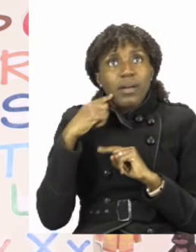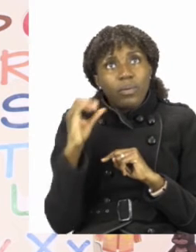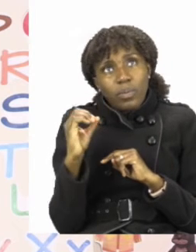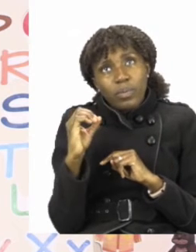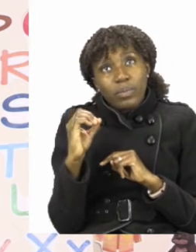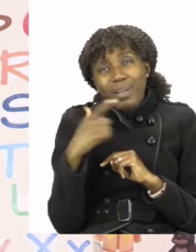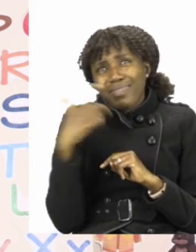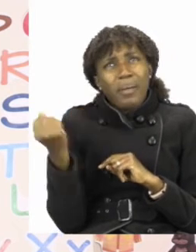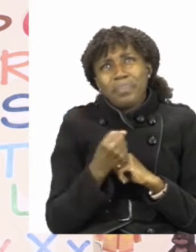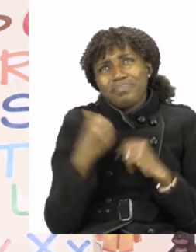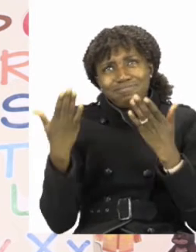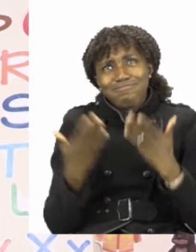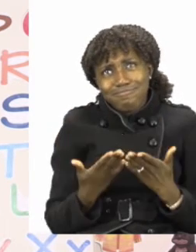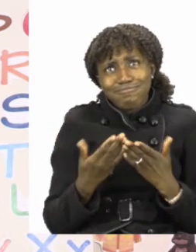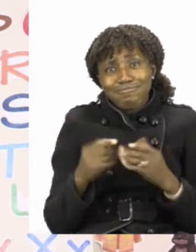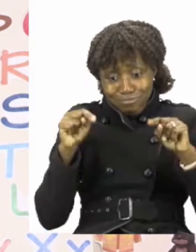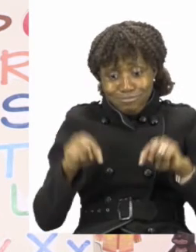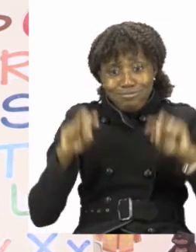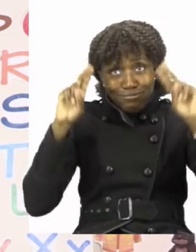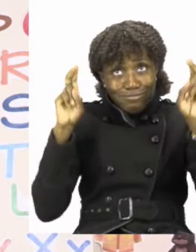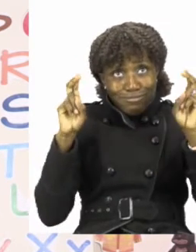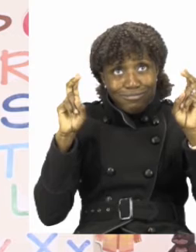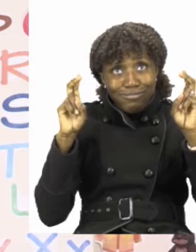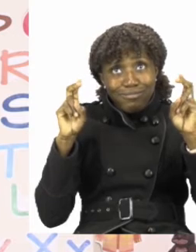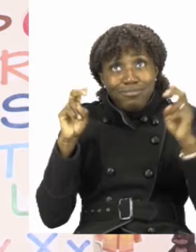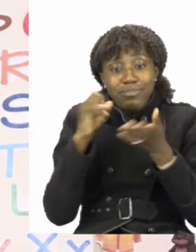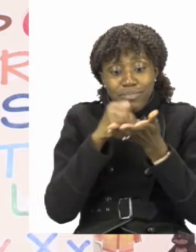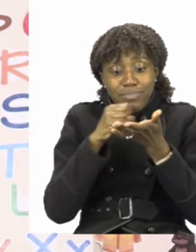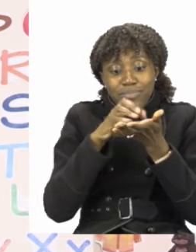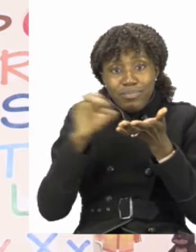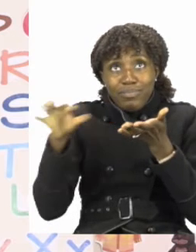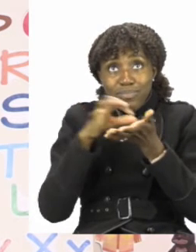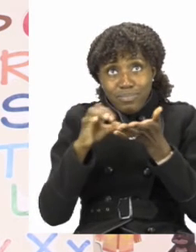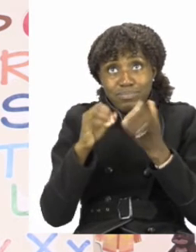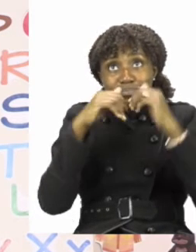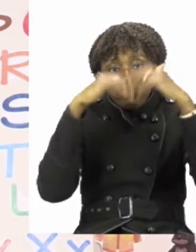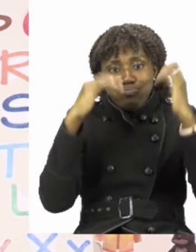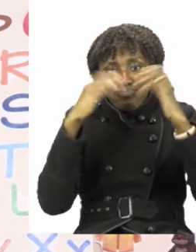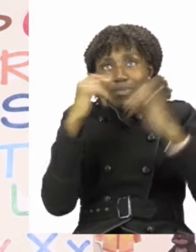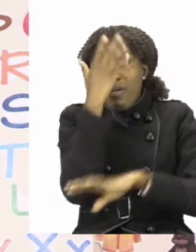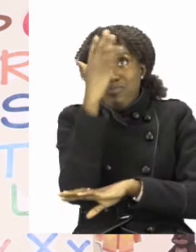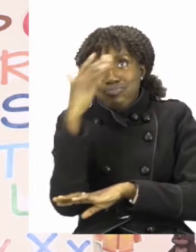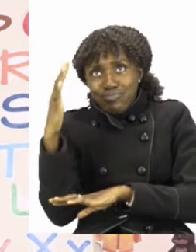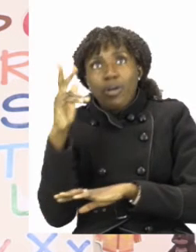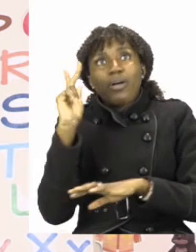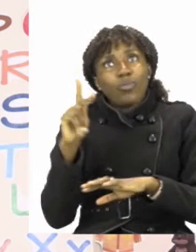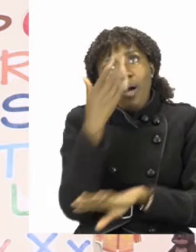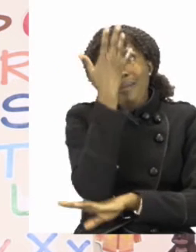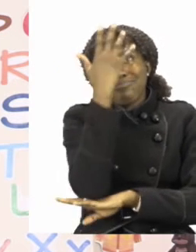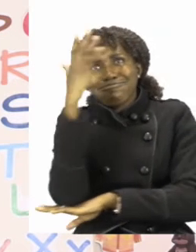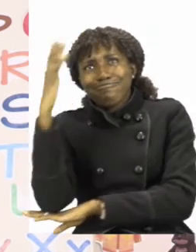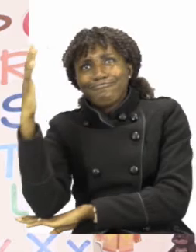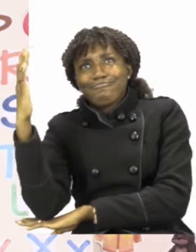Mutsa and thank you so much for joining me today. Our theme this week is Seeds,